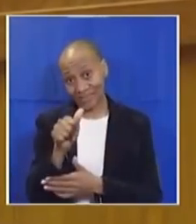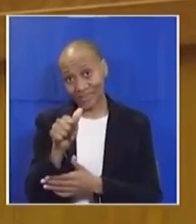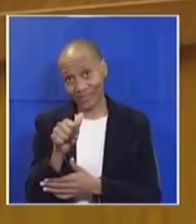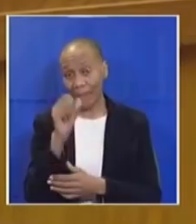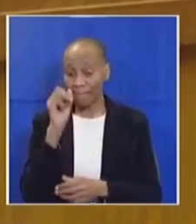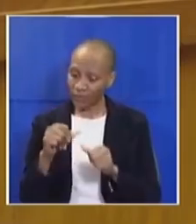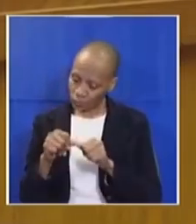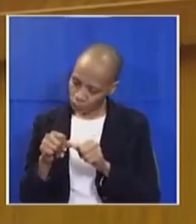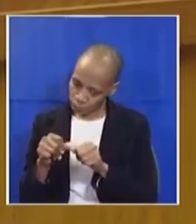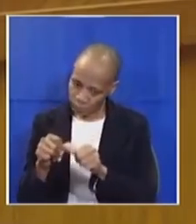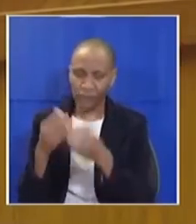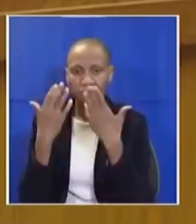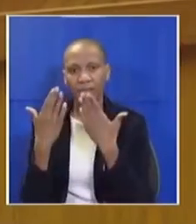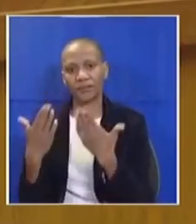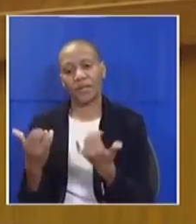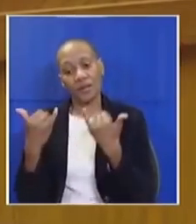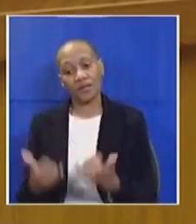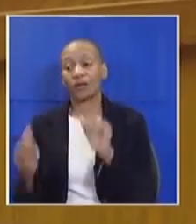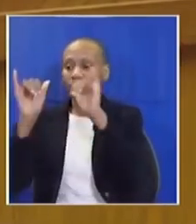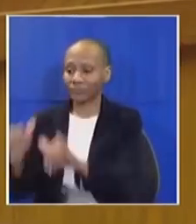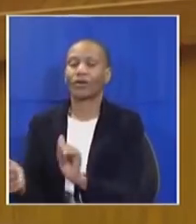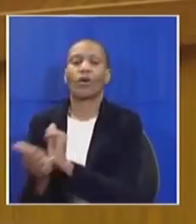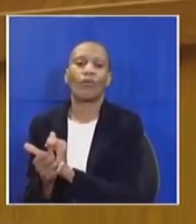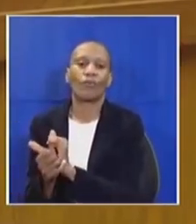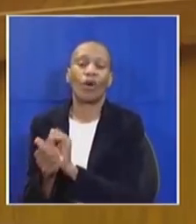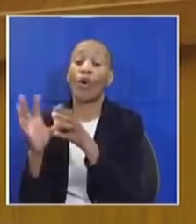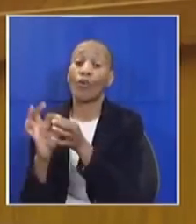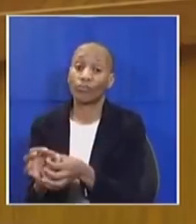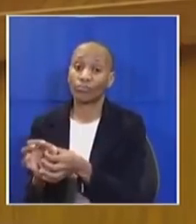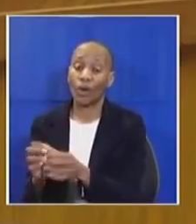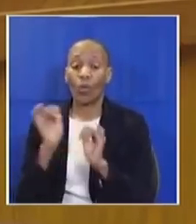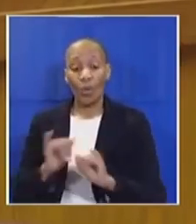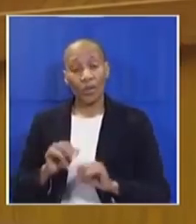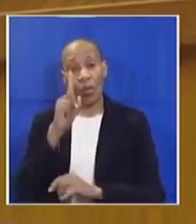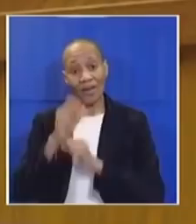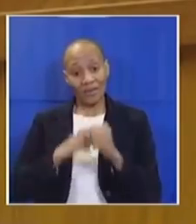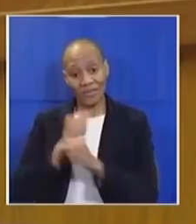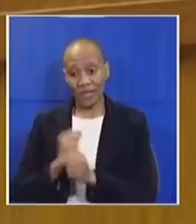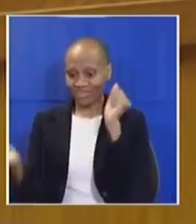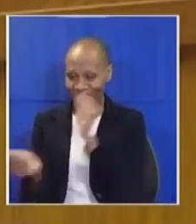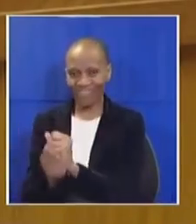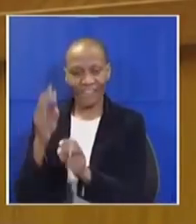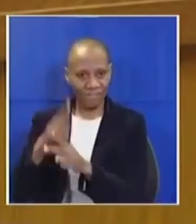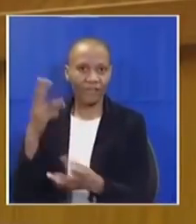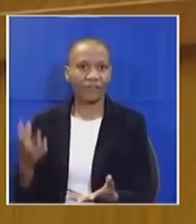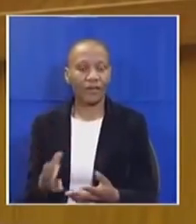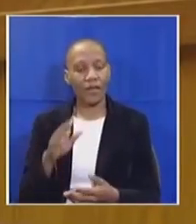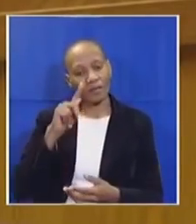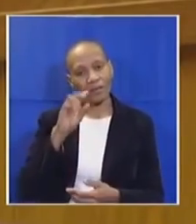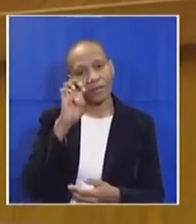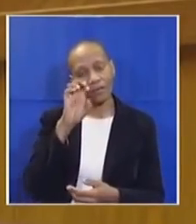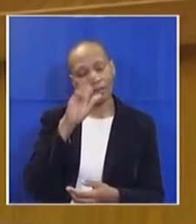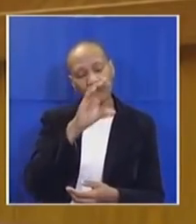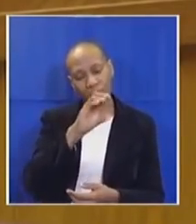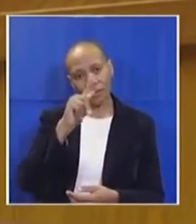continuing with his degree, and he now sits at home serving a one year house arrest sentence. Kanya Kakeesha, the first year media